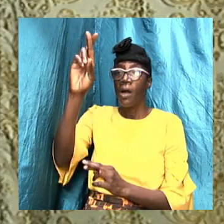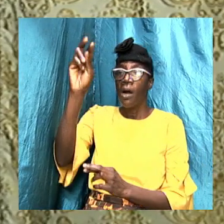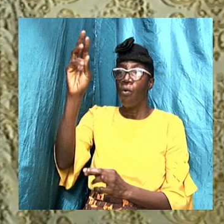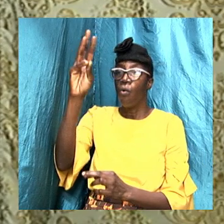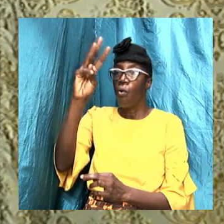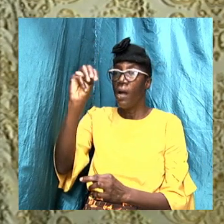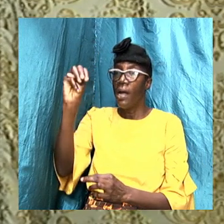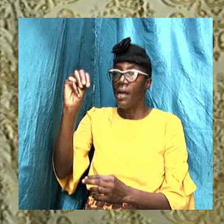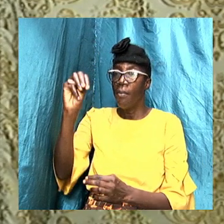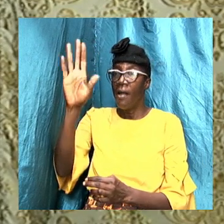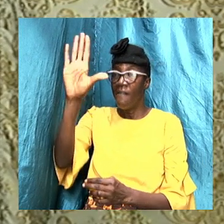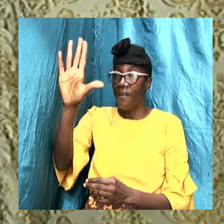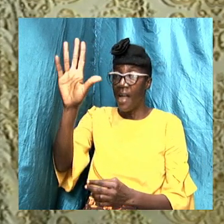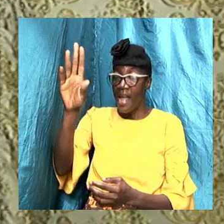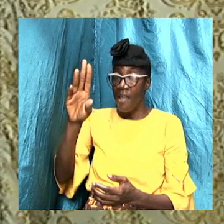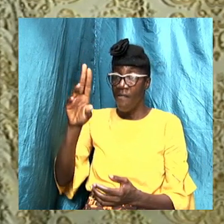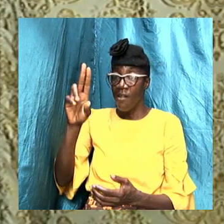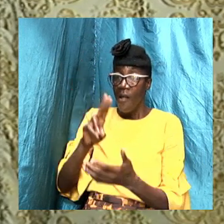verses 12, wherefore,